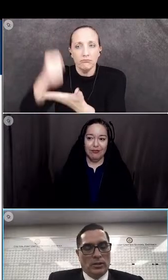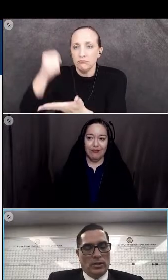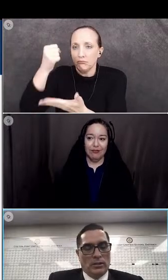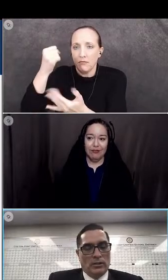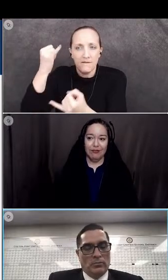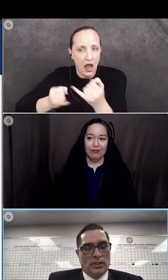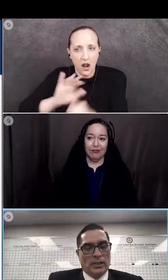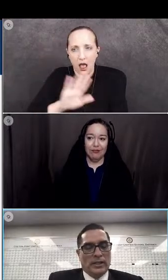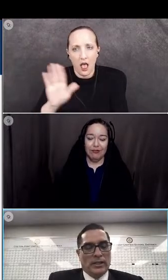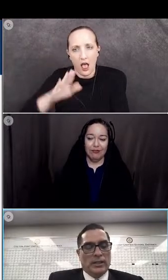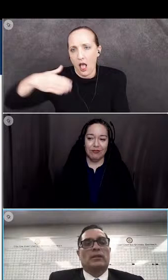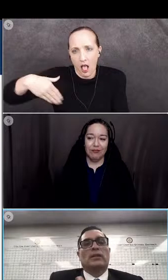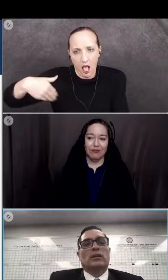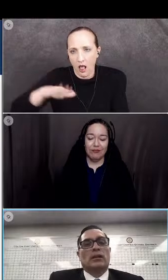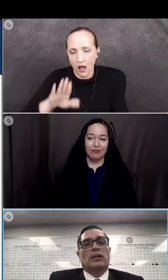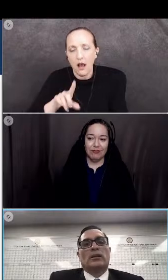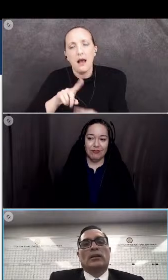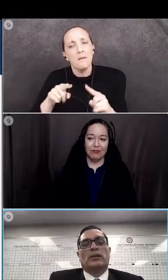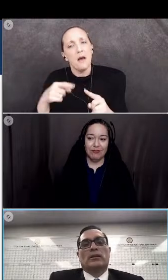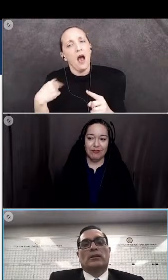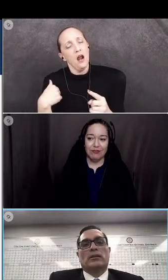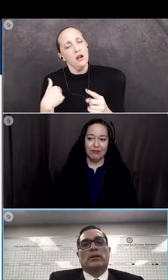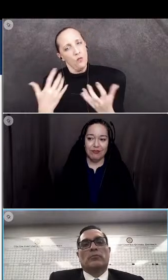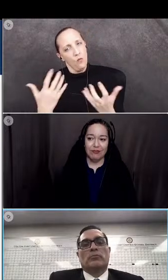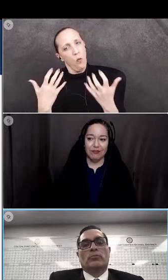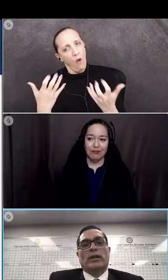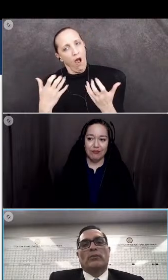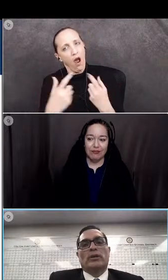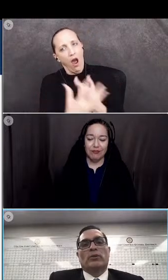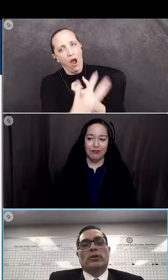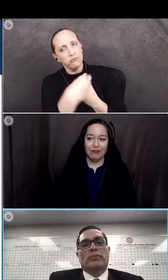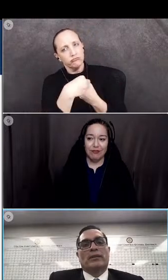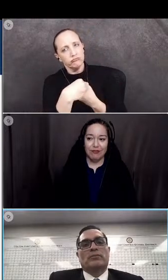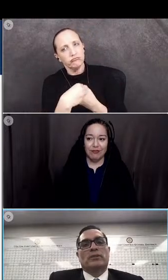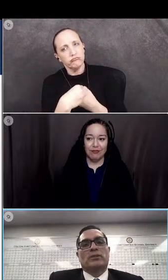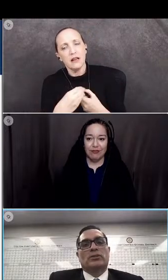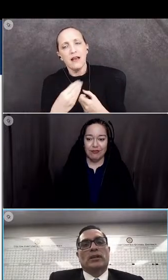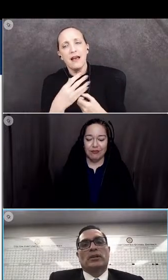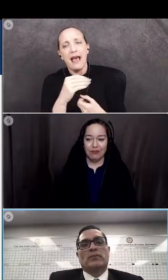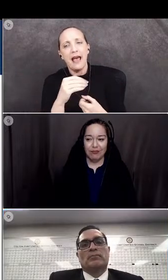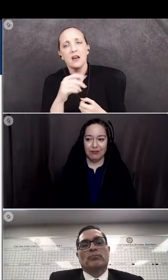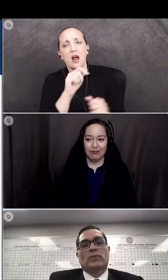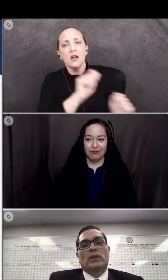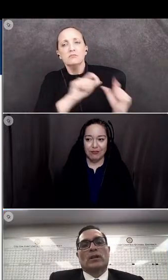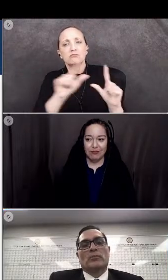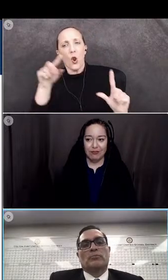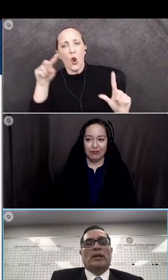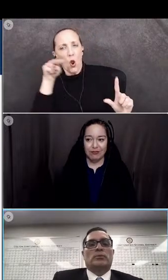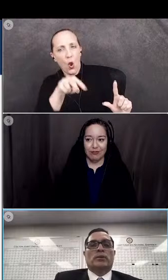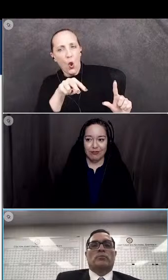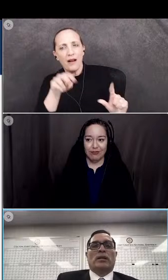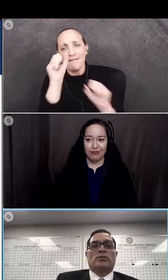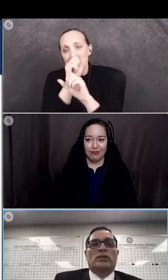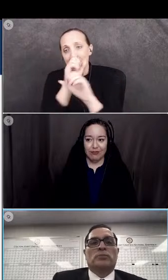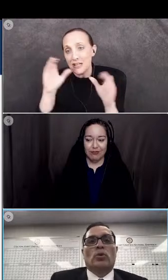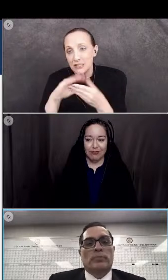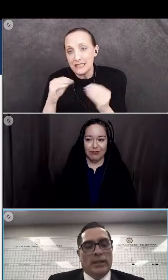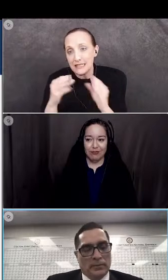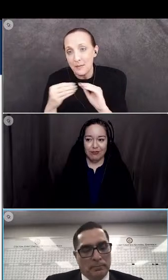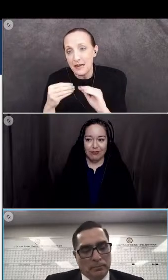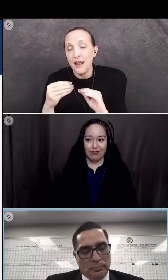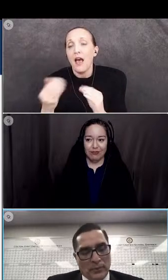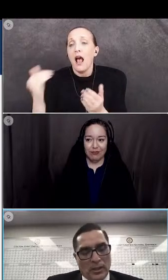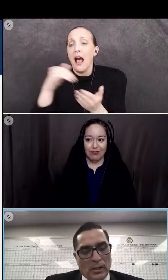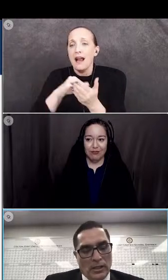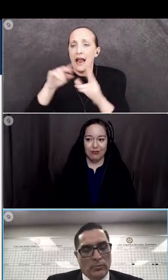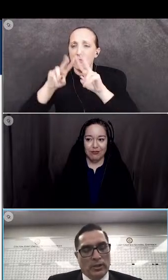we uh but again i'd like to uh recommend we bring back the vision statement uh possibly at the bay 6 board